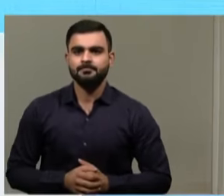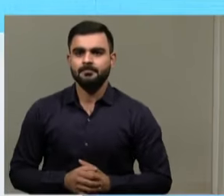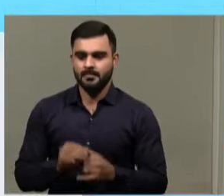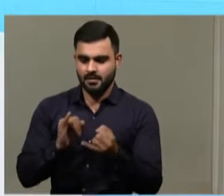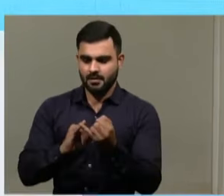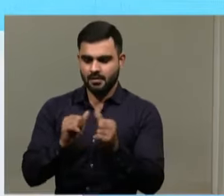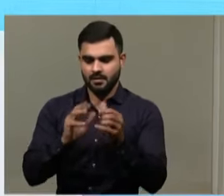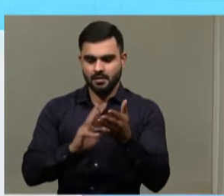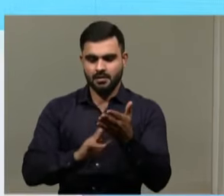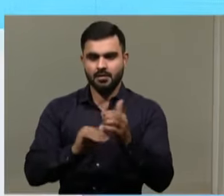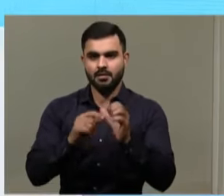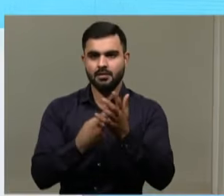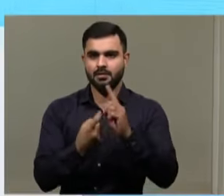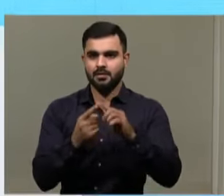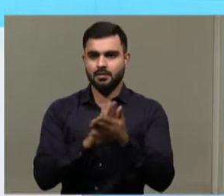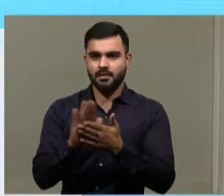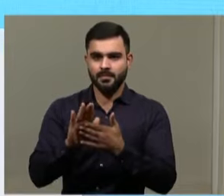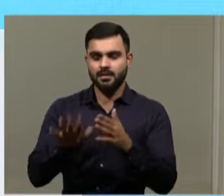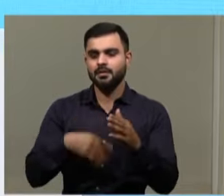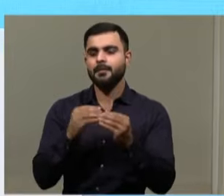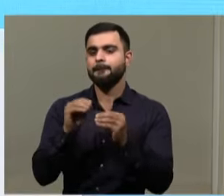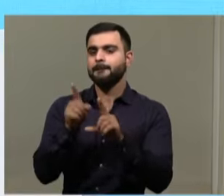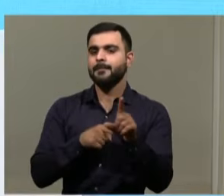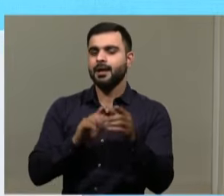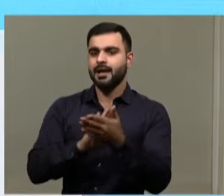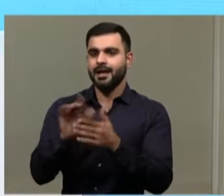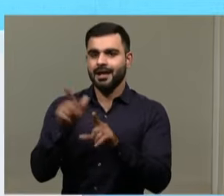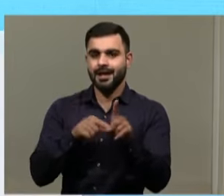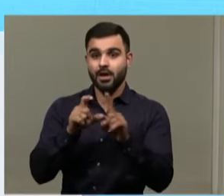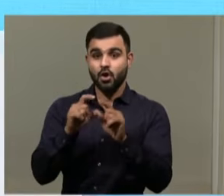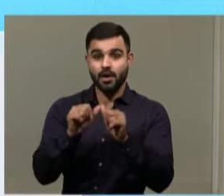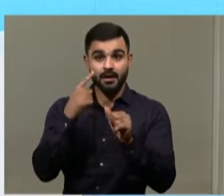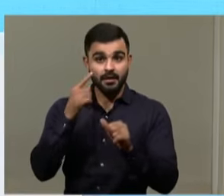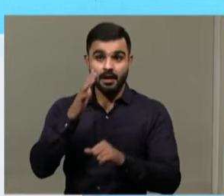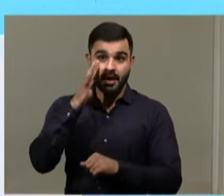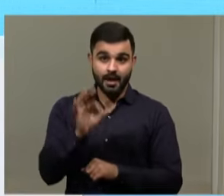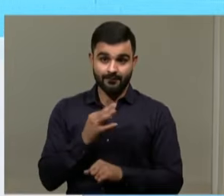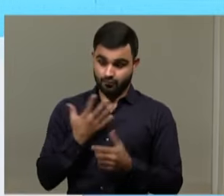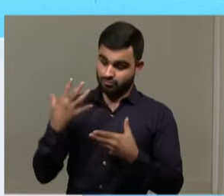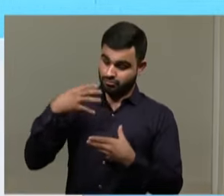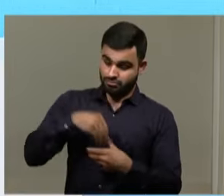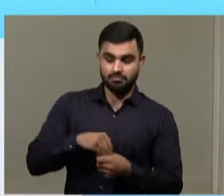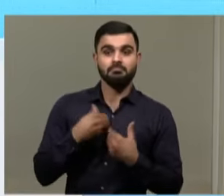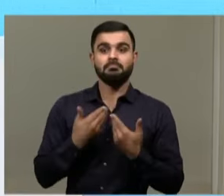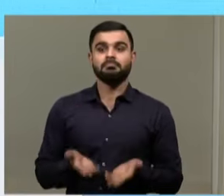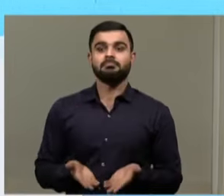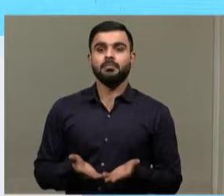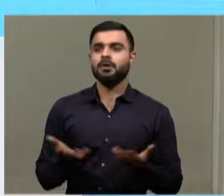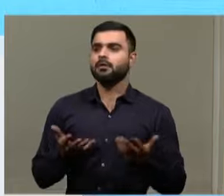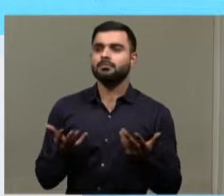Samarth by Hyundai is one of the most important programs that I have attended because